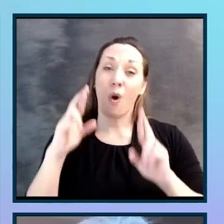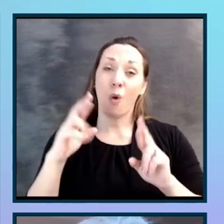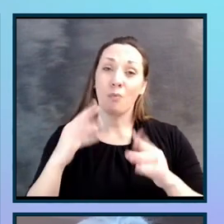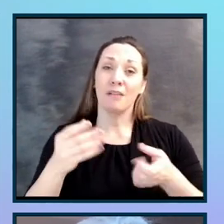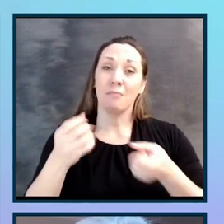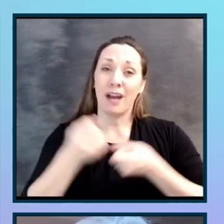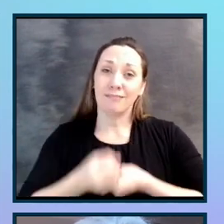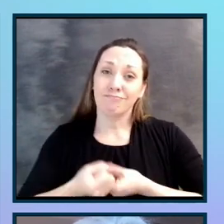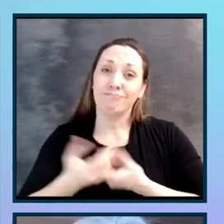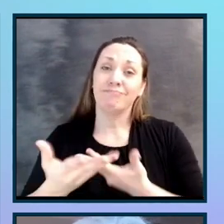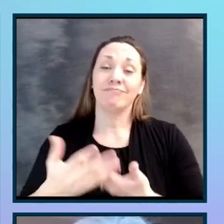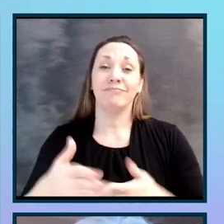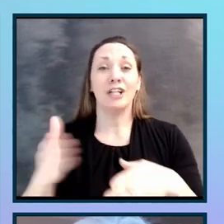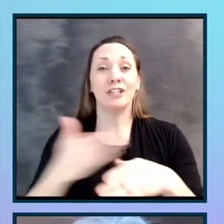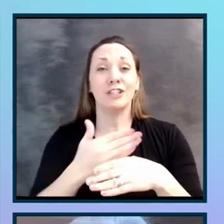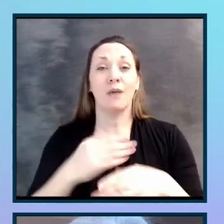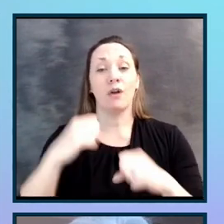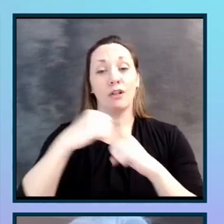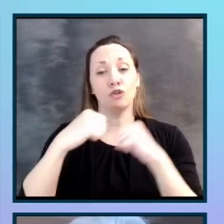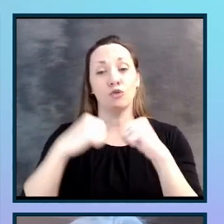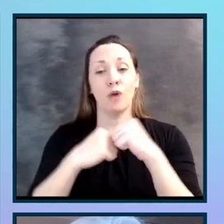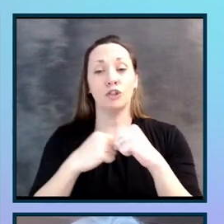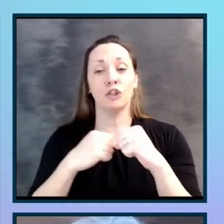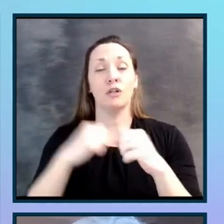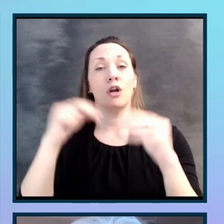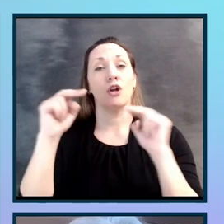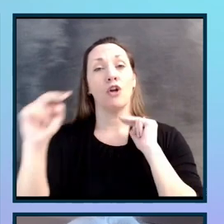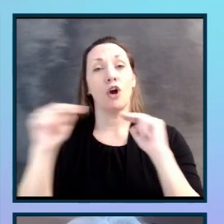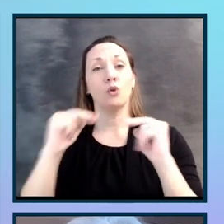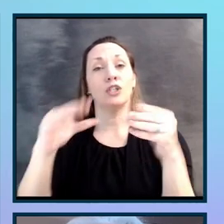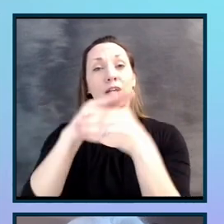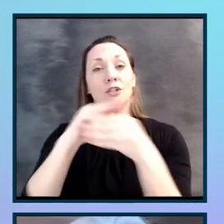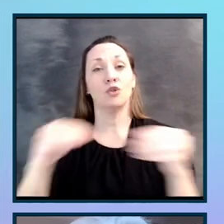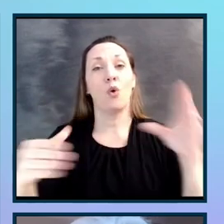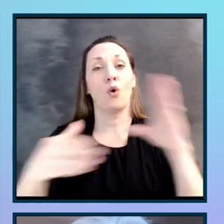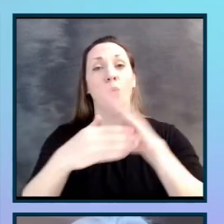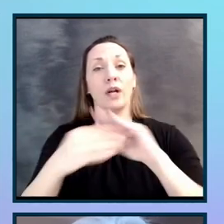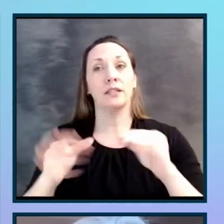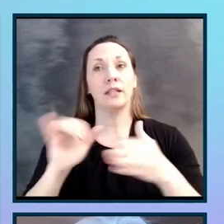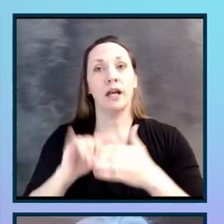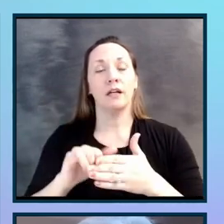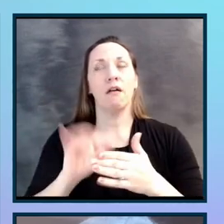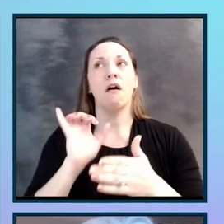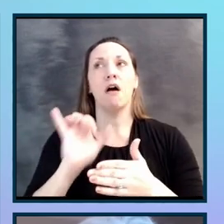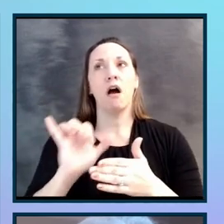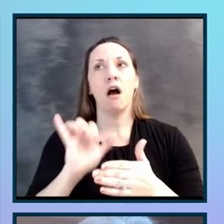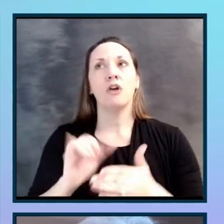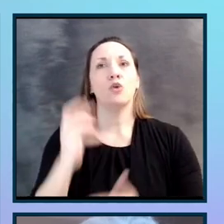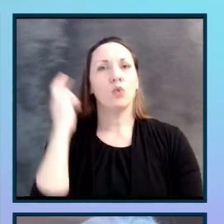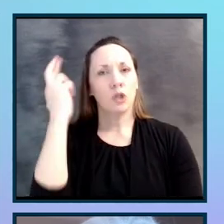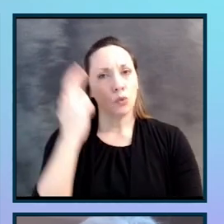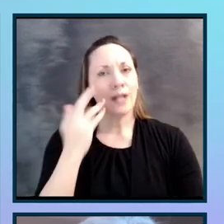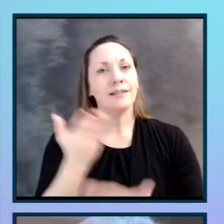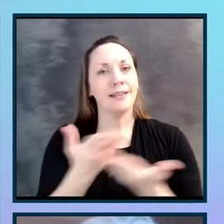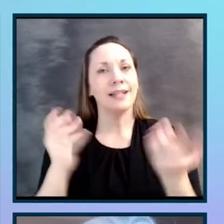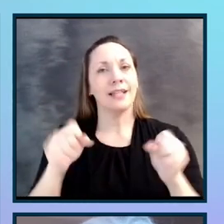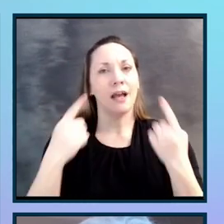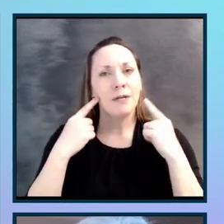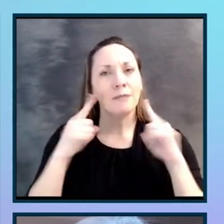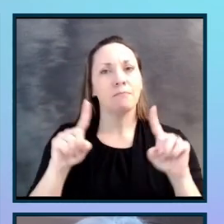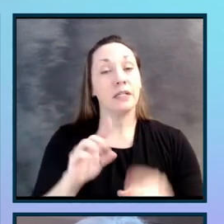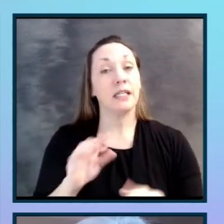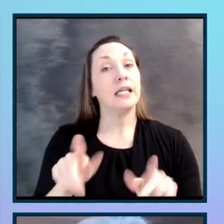negotiation stories, it can remind us that things can be accomplished, even serious privacy,